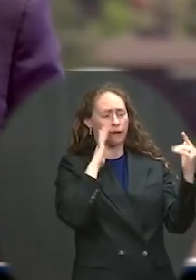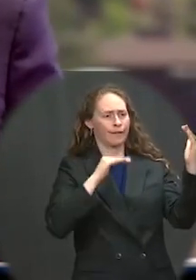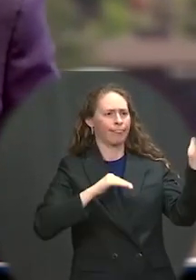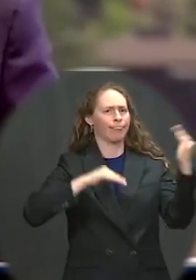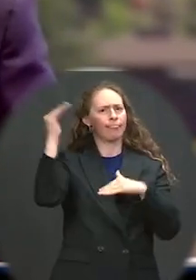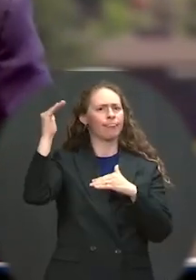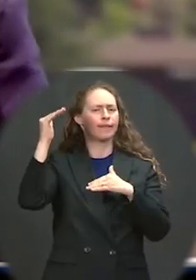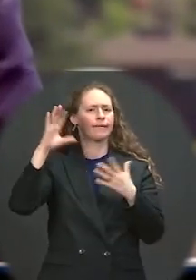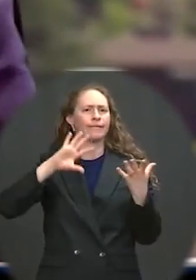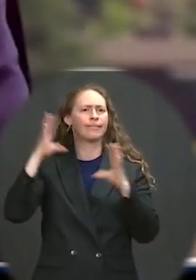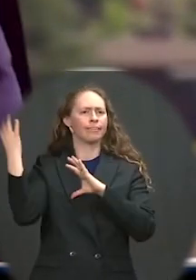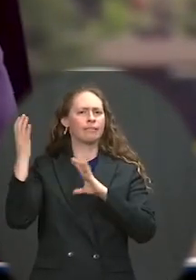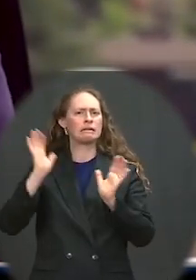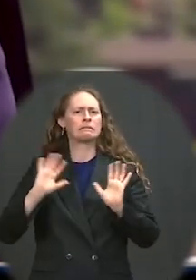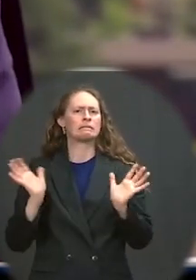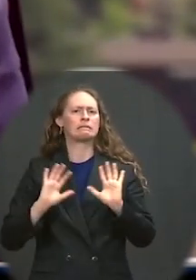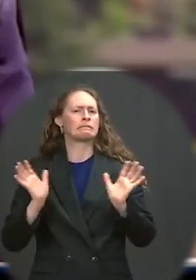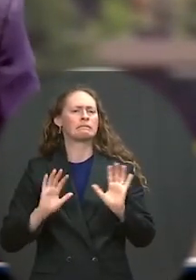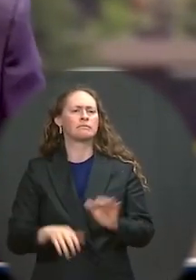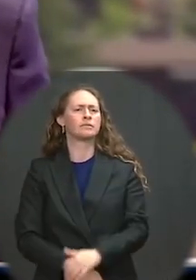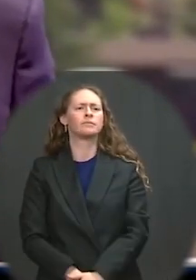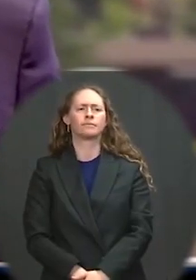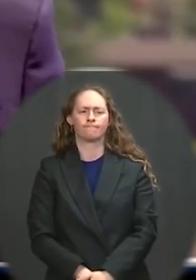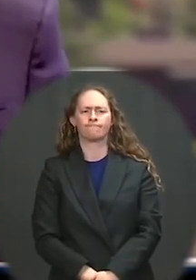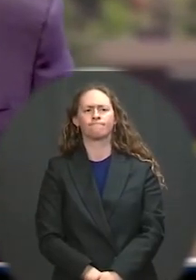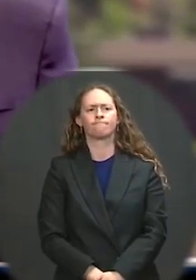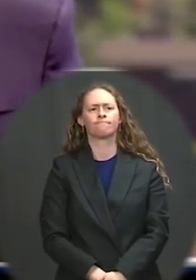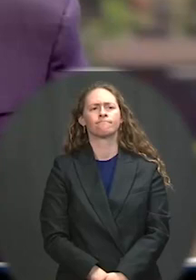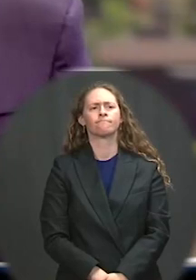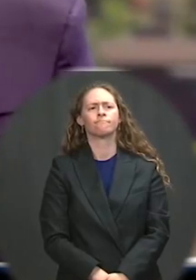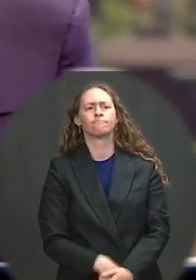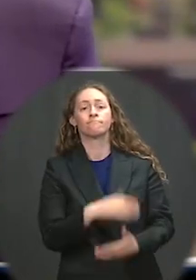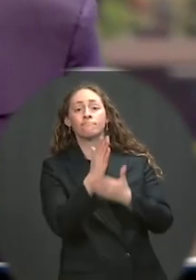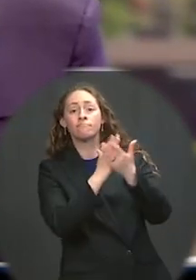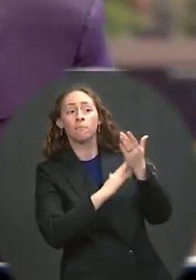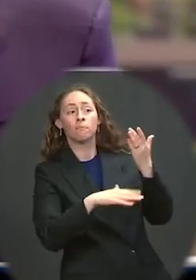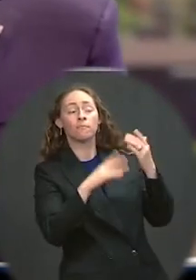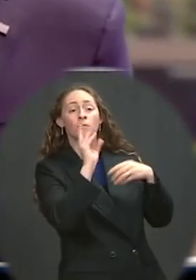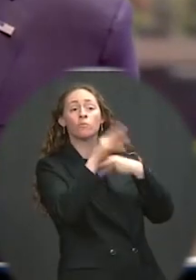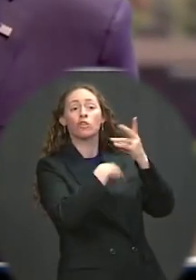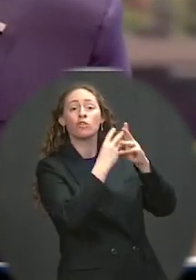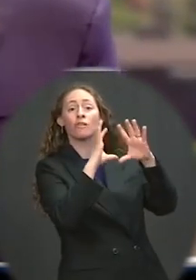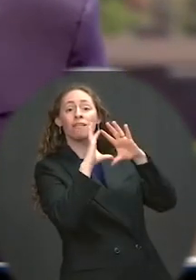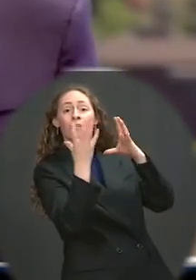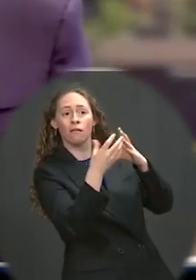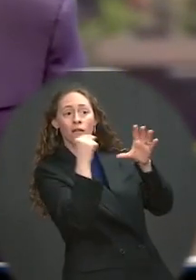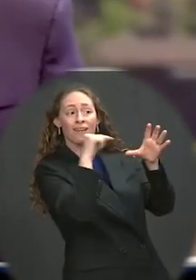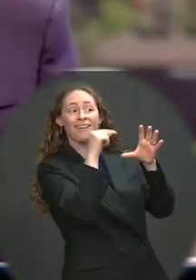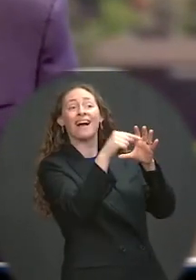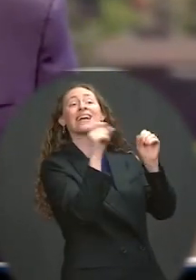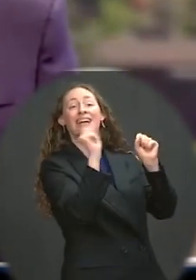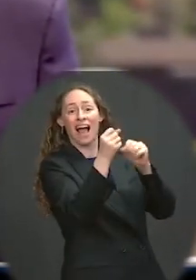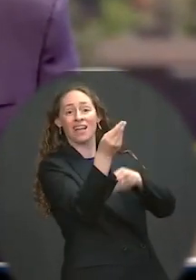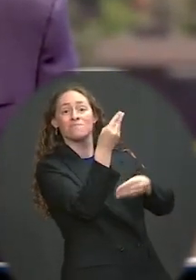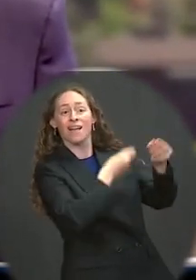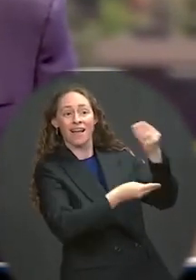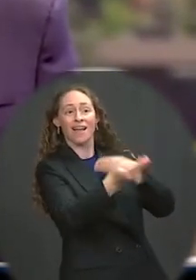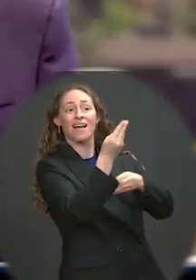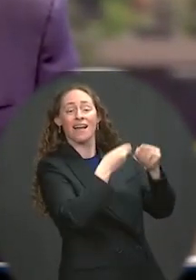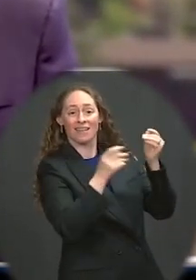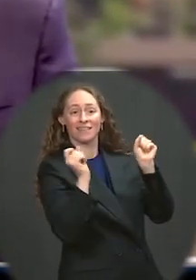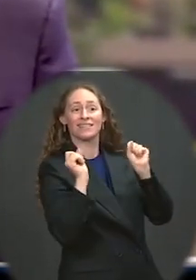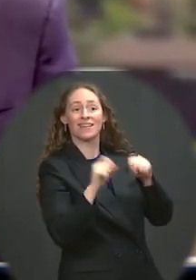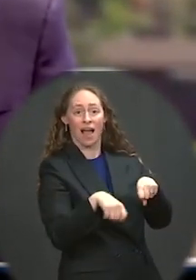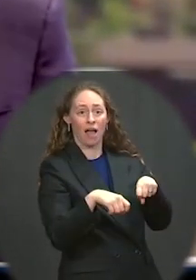that these areas of the world that are the arteries of trade and shipping remain peaceful — whether